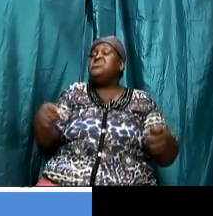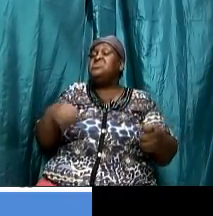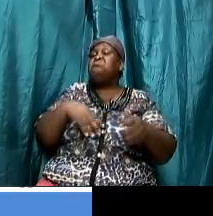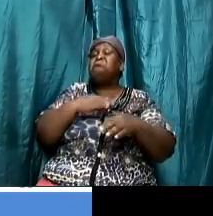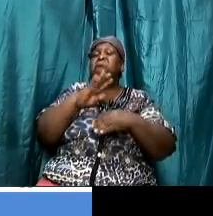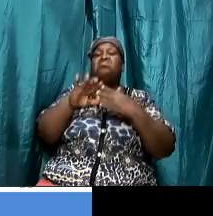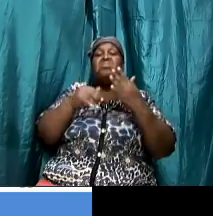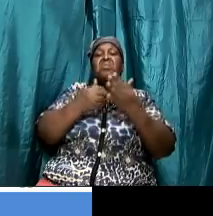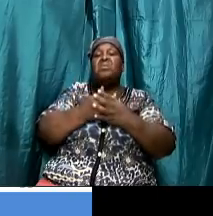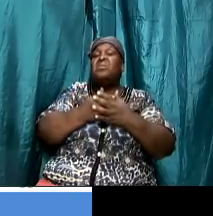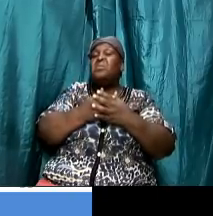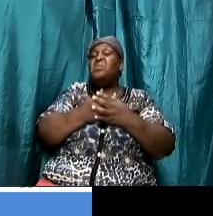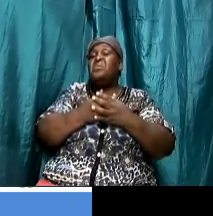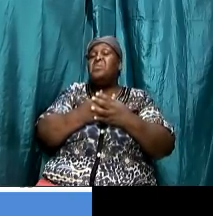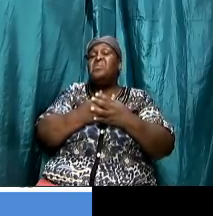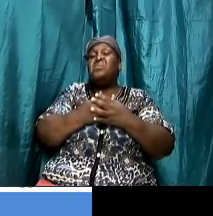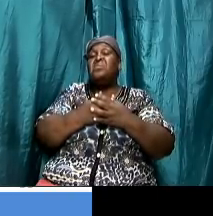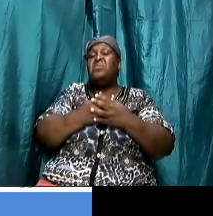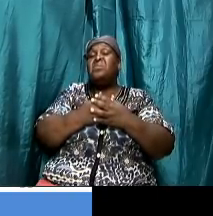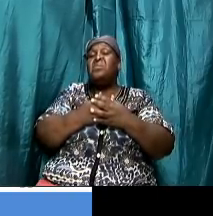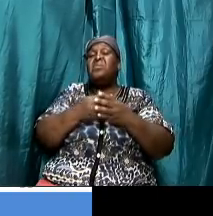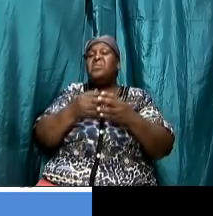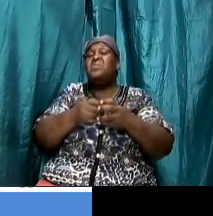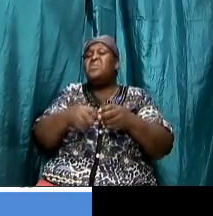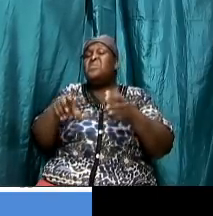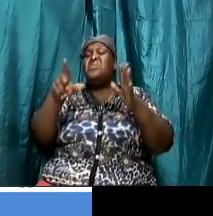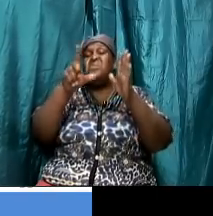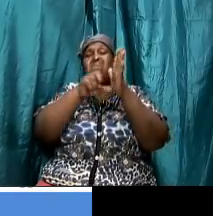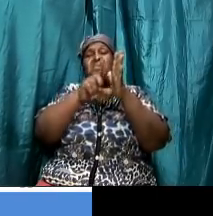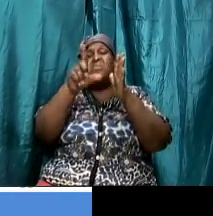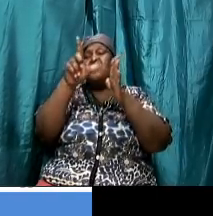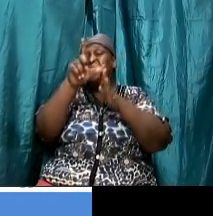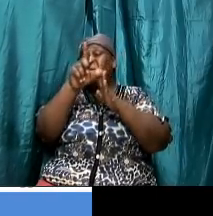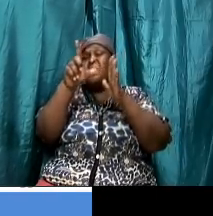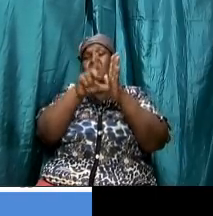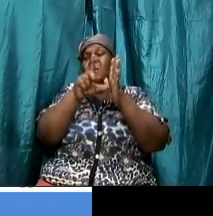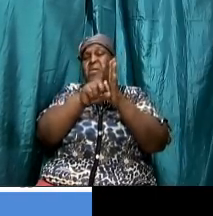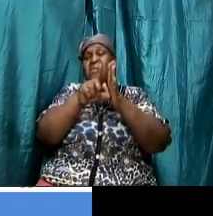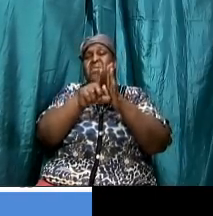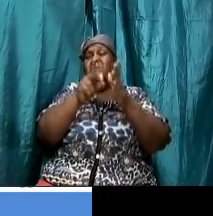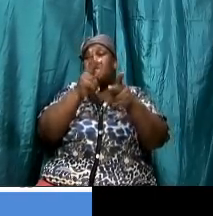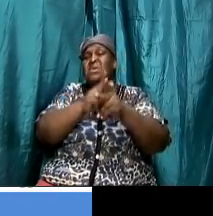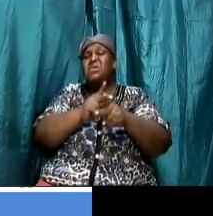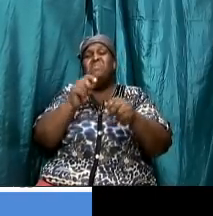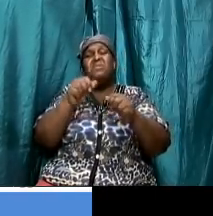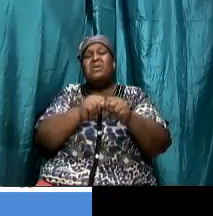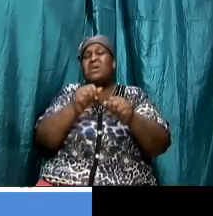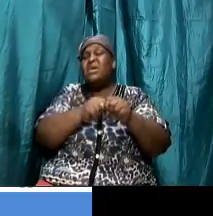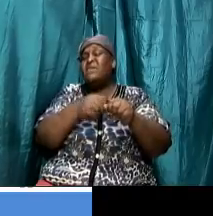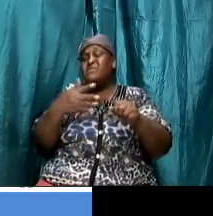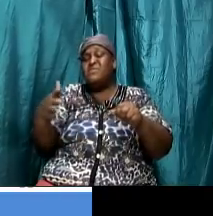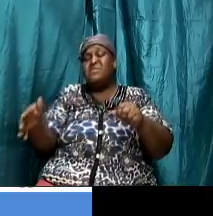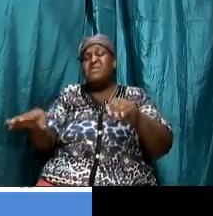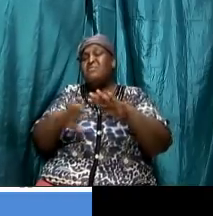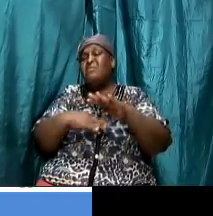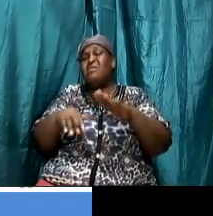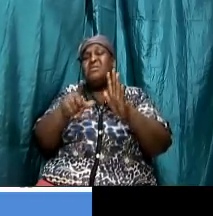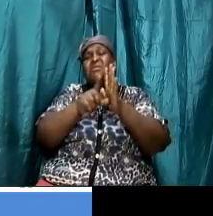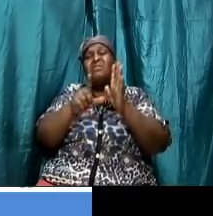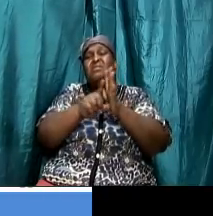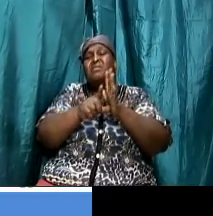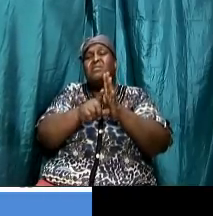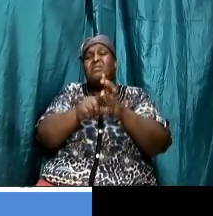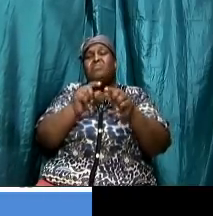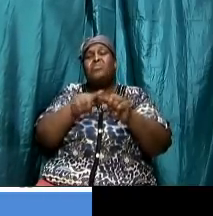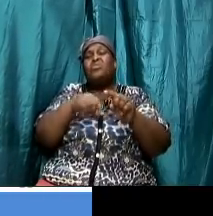was under the law would not be fruition to you but when Christ looked at your record he's not seeing